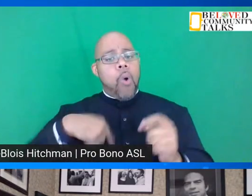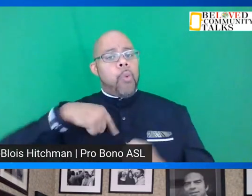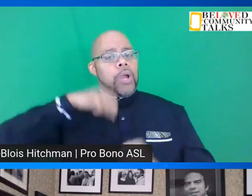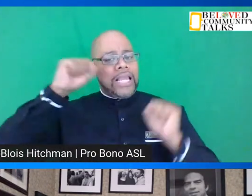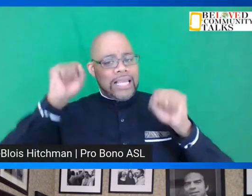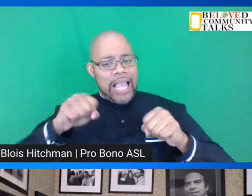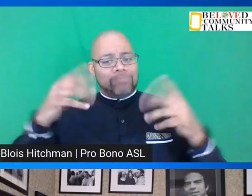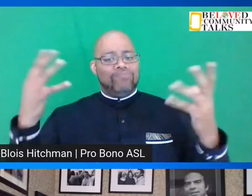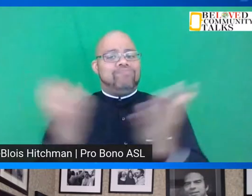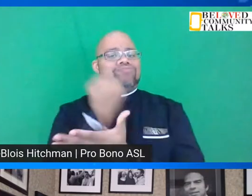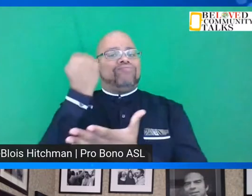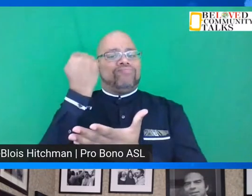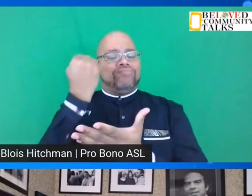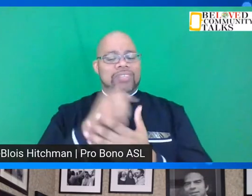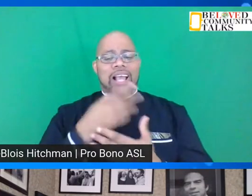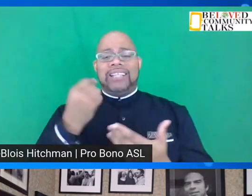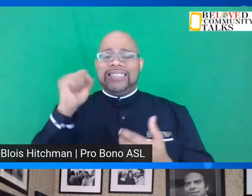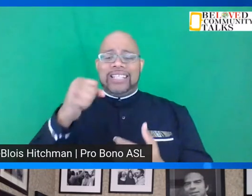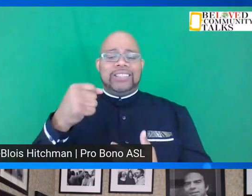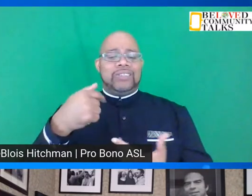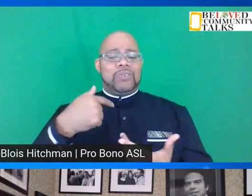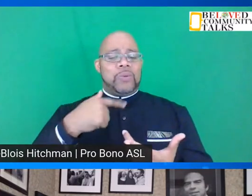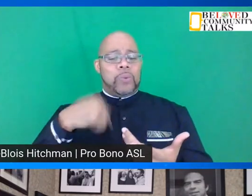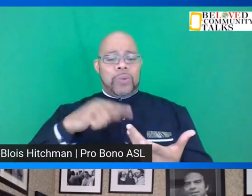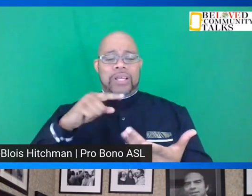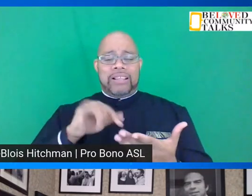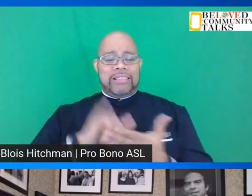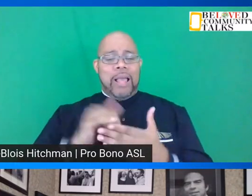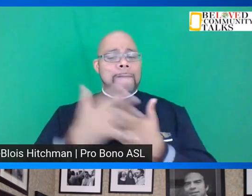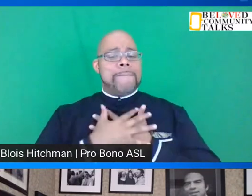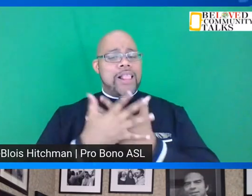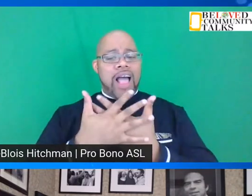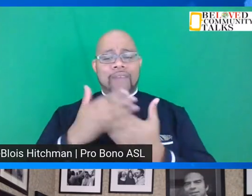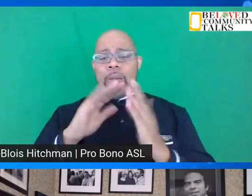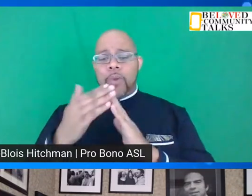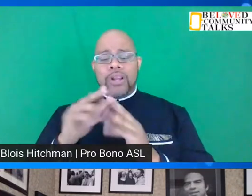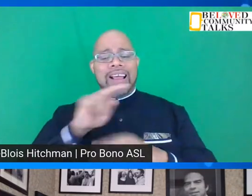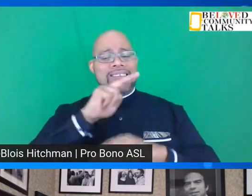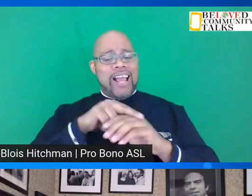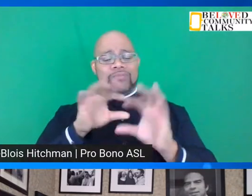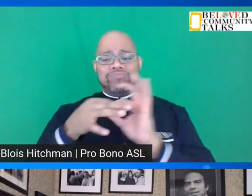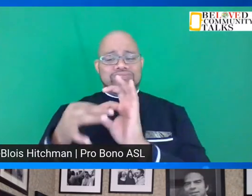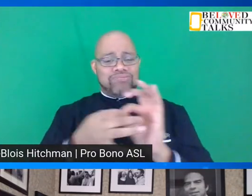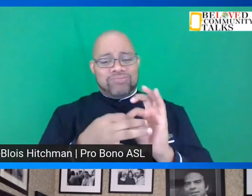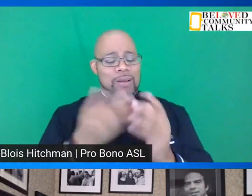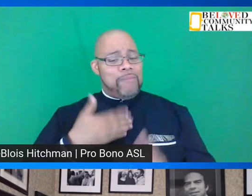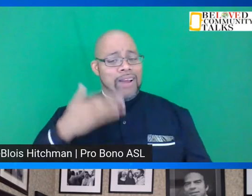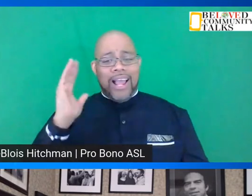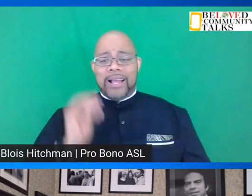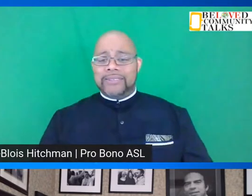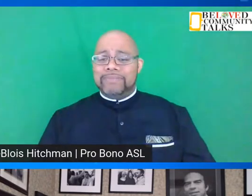achieve it and so yes we the beloved community the national coalition of goodwill my God